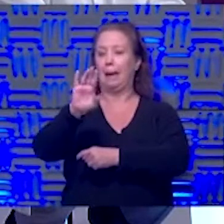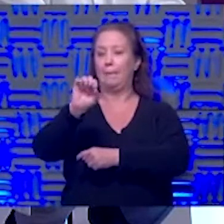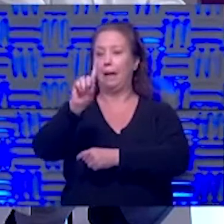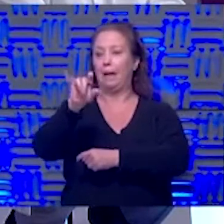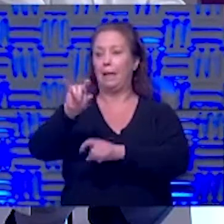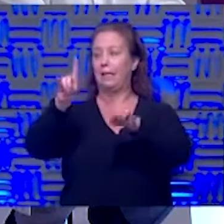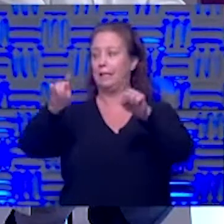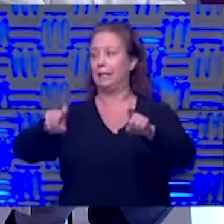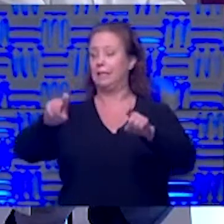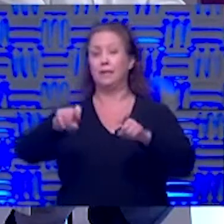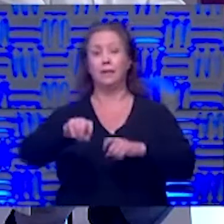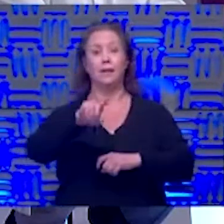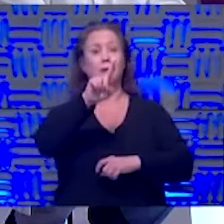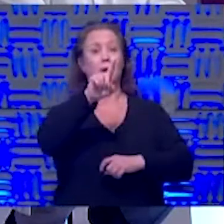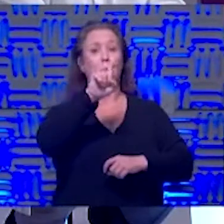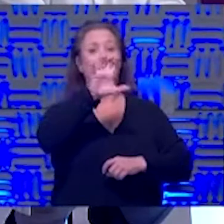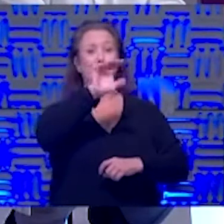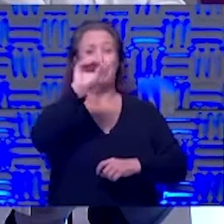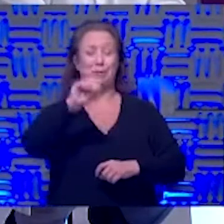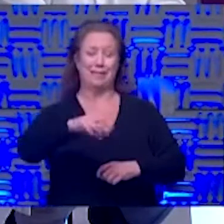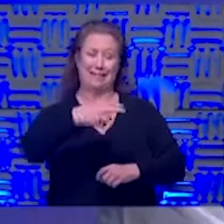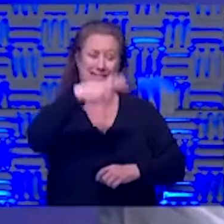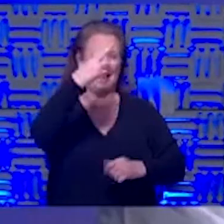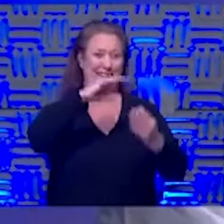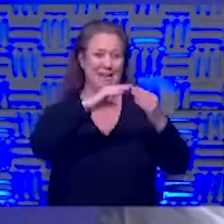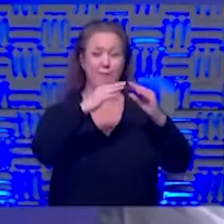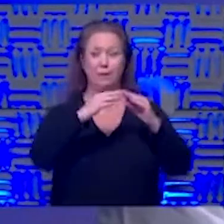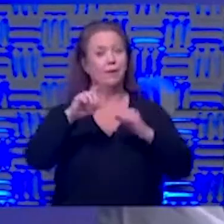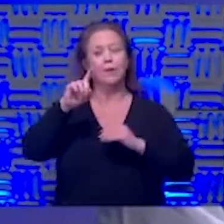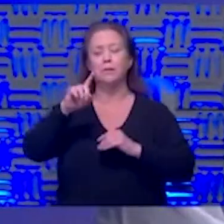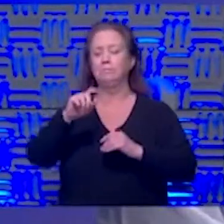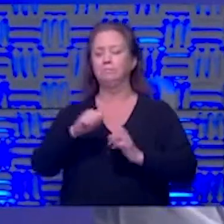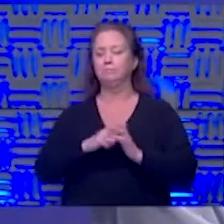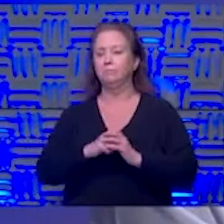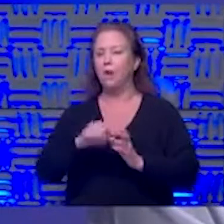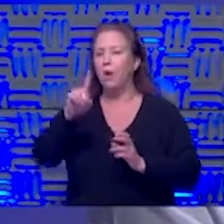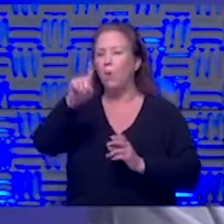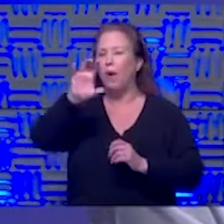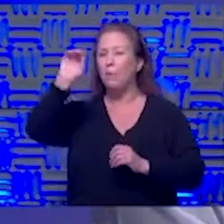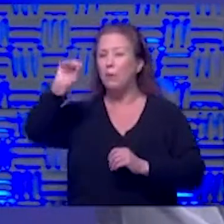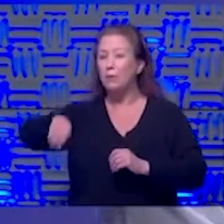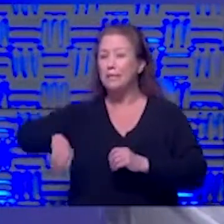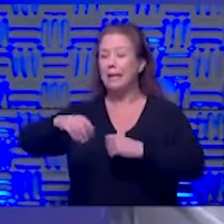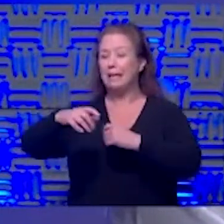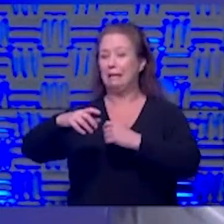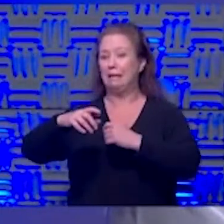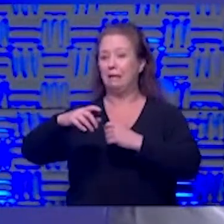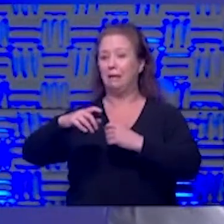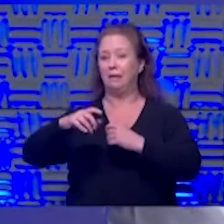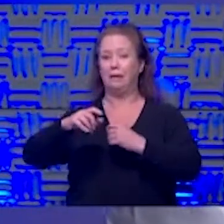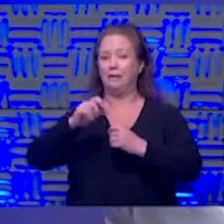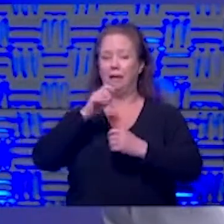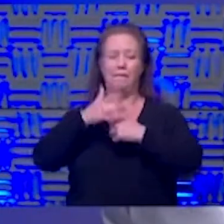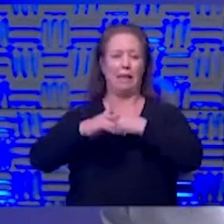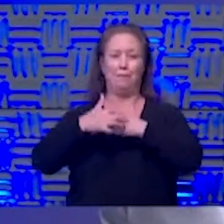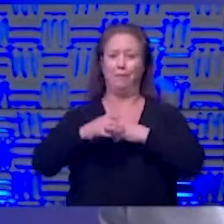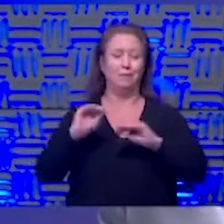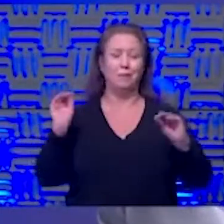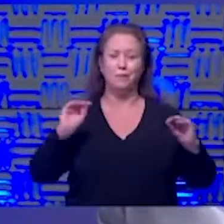oh man 100 is a high threshold yeah i'm not sure there's any 100 tests available for really just about anything